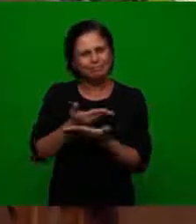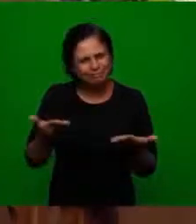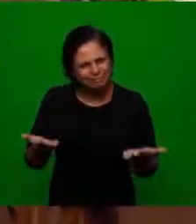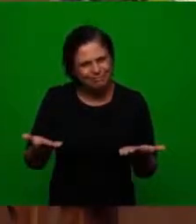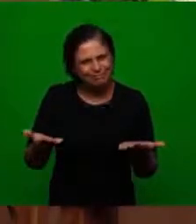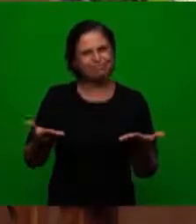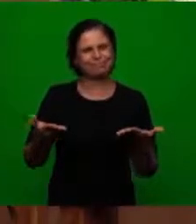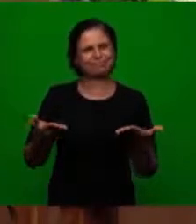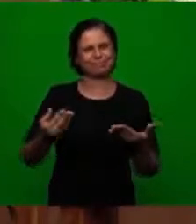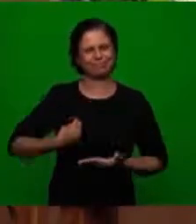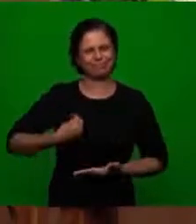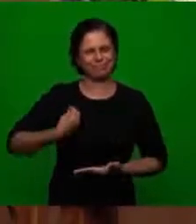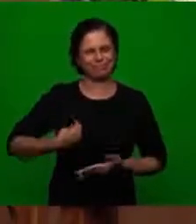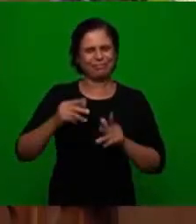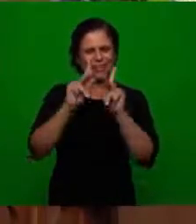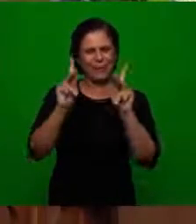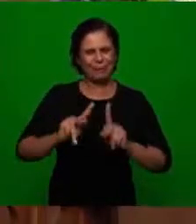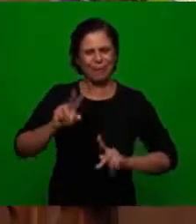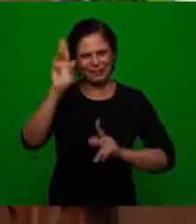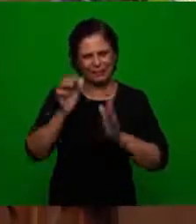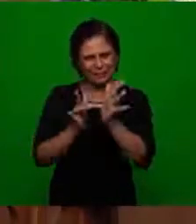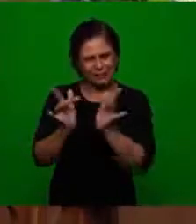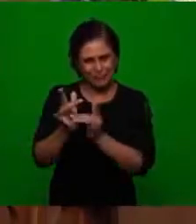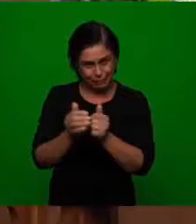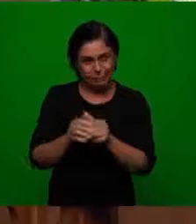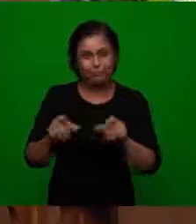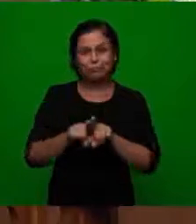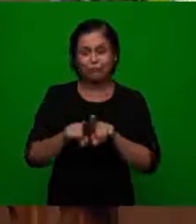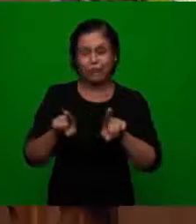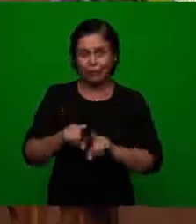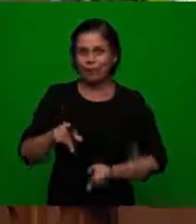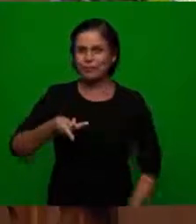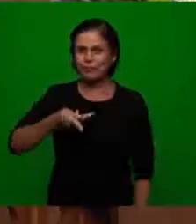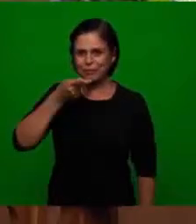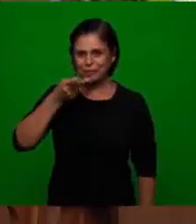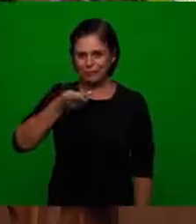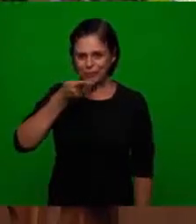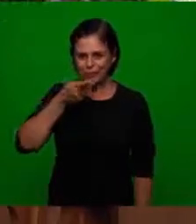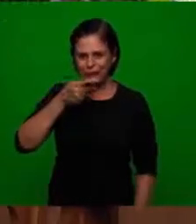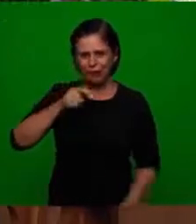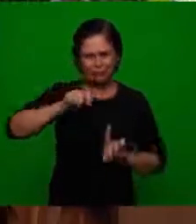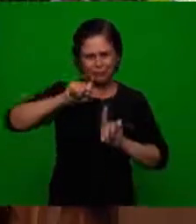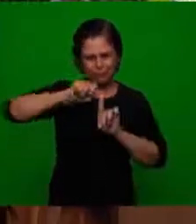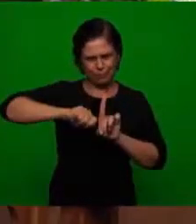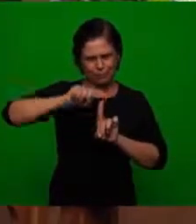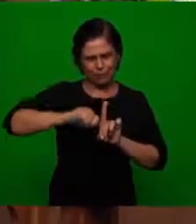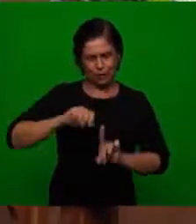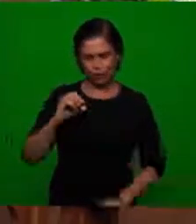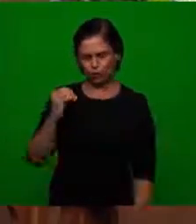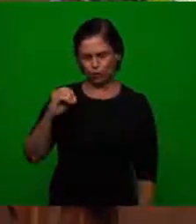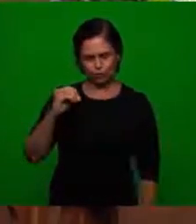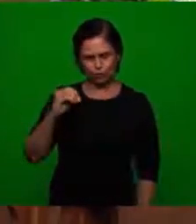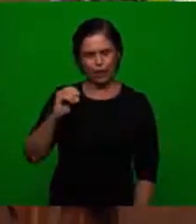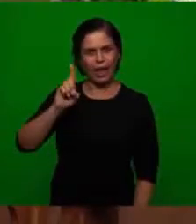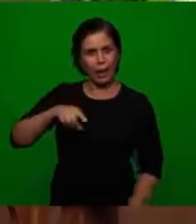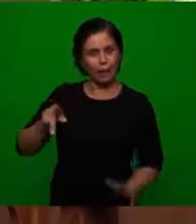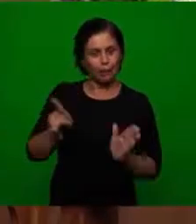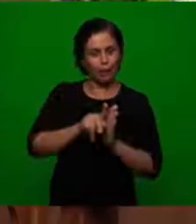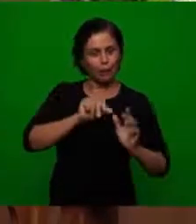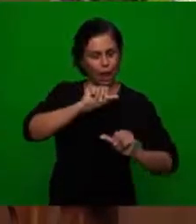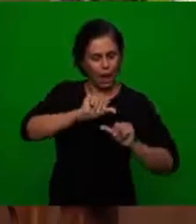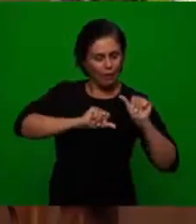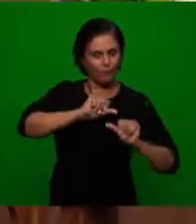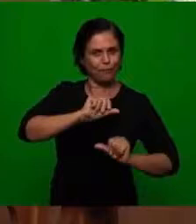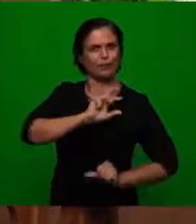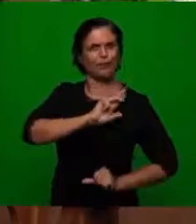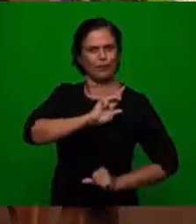I want to greet the brethren with the peace of the Lord Jesus and to say that this month is the month of